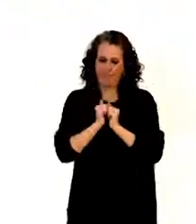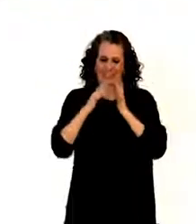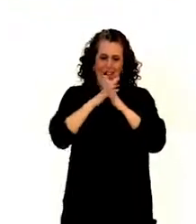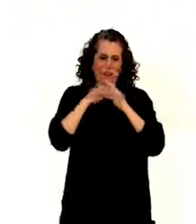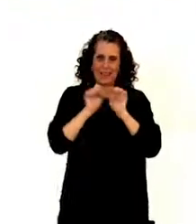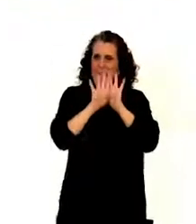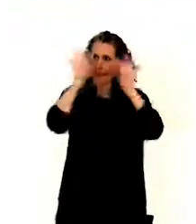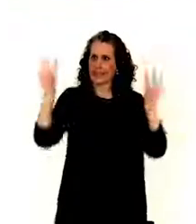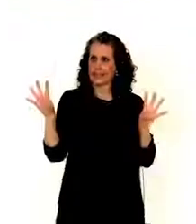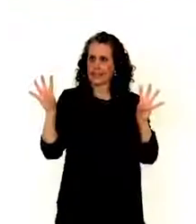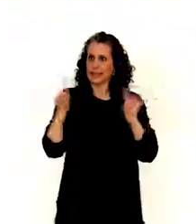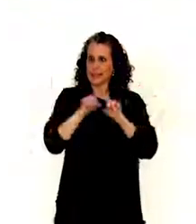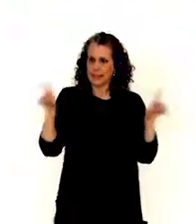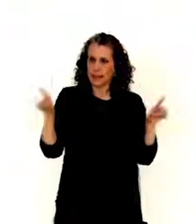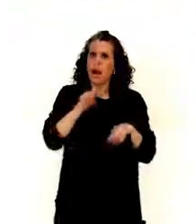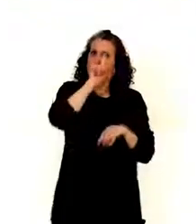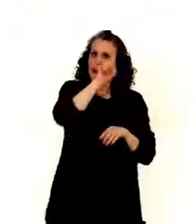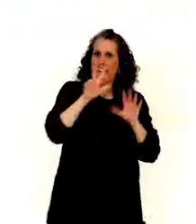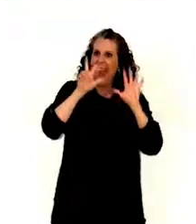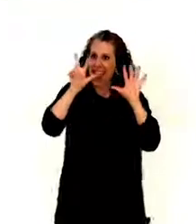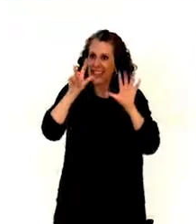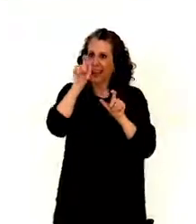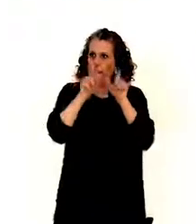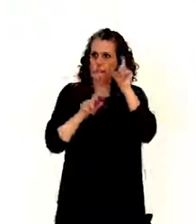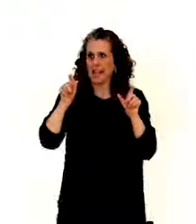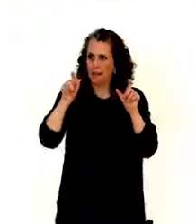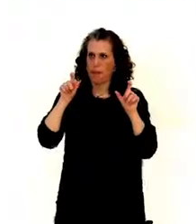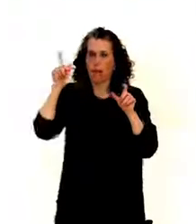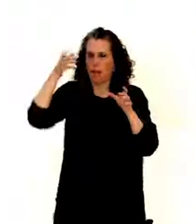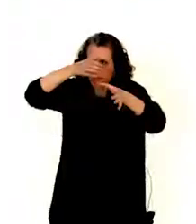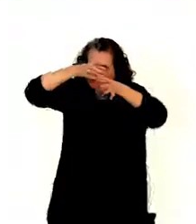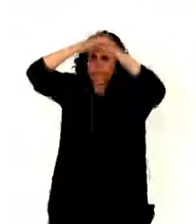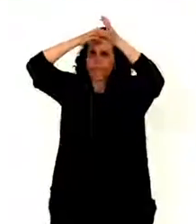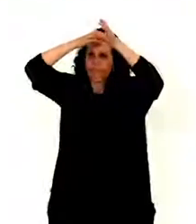We have 18 independent experts, high moral integrity,